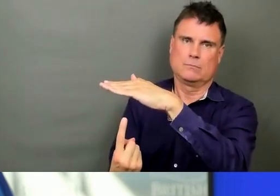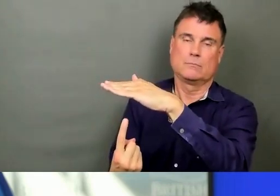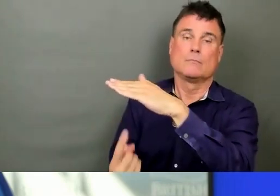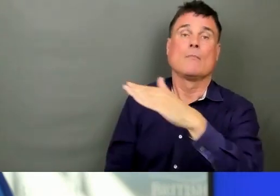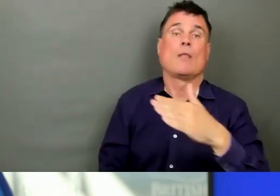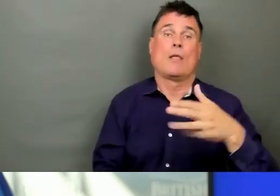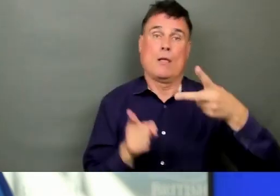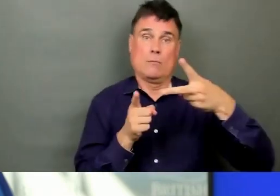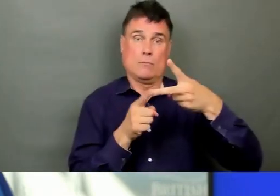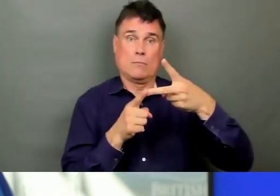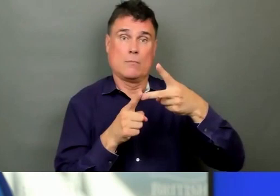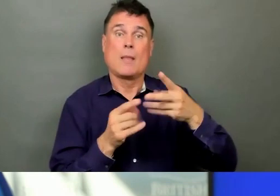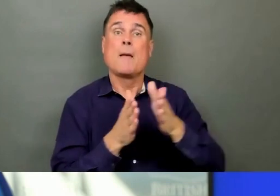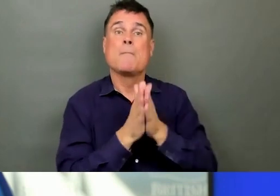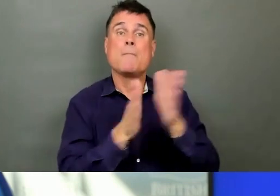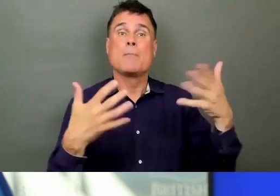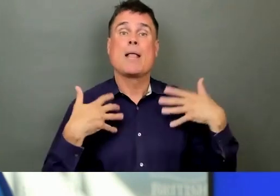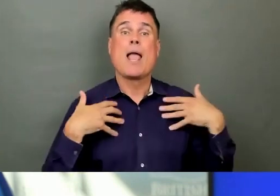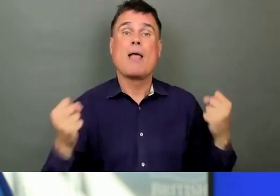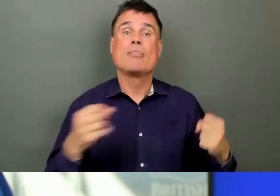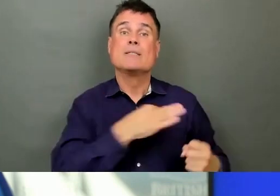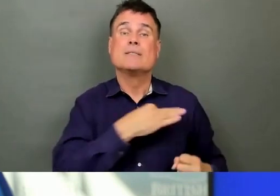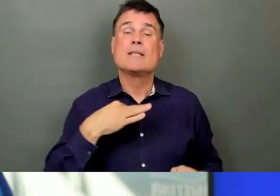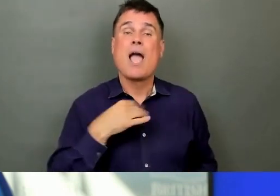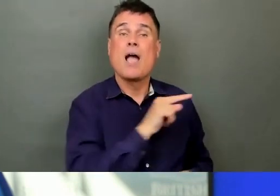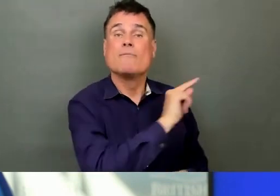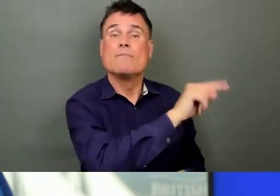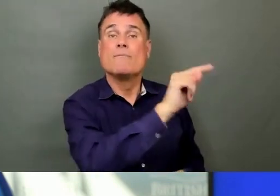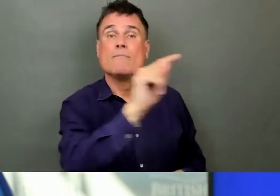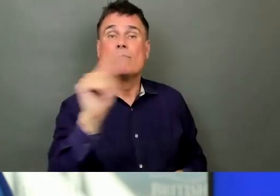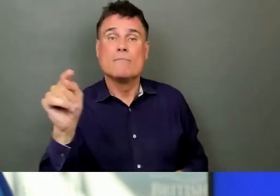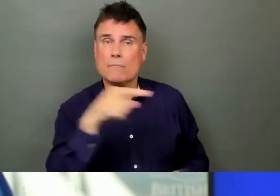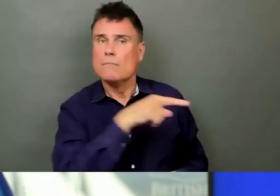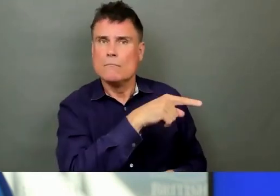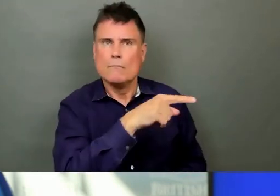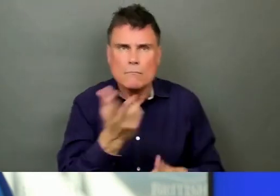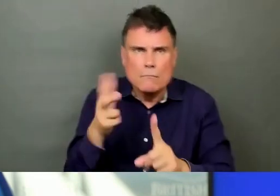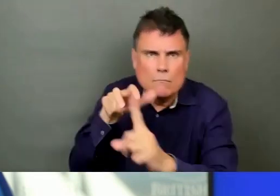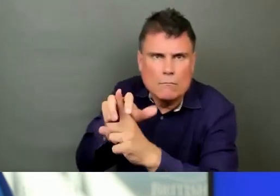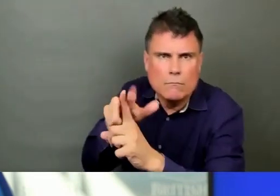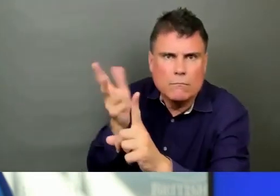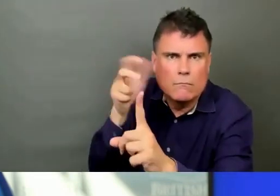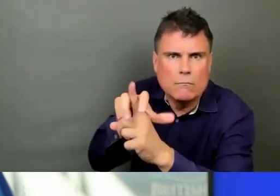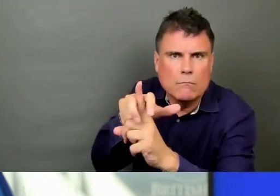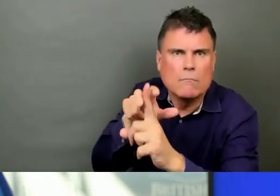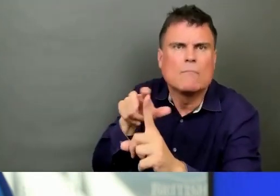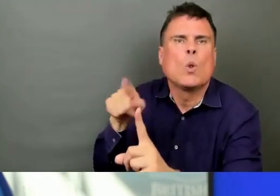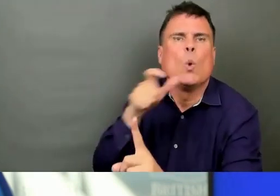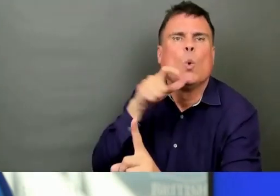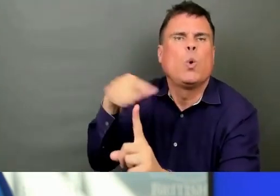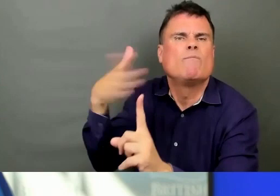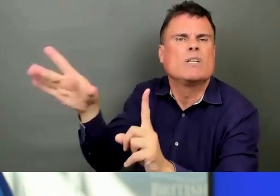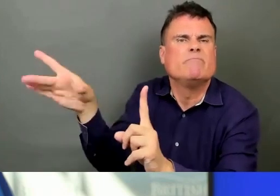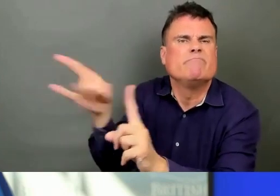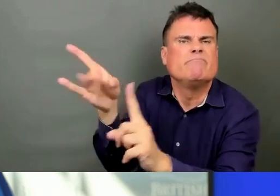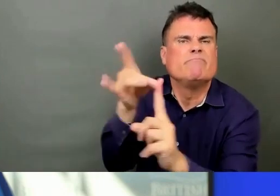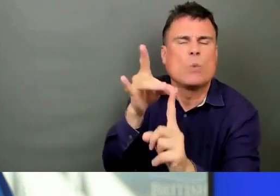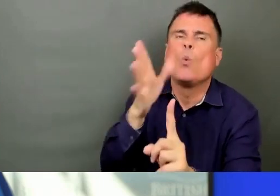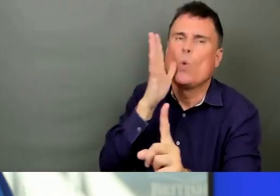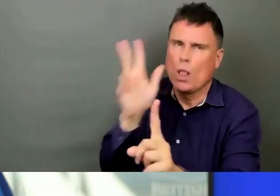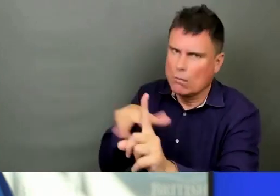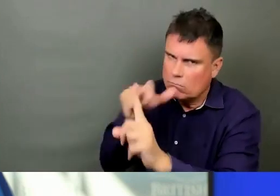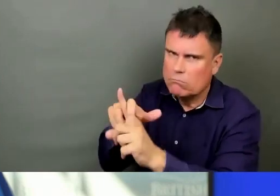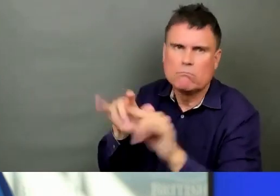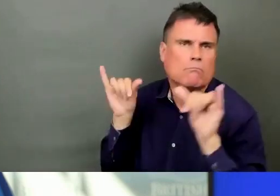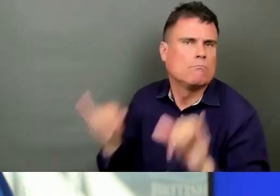fully engaged as they've been in the COVID-19 pandemic. What's changed? The thing that's changed is that we've moved away, and we'll move away